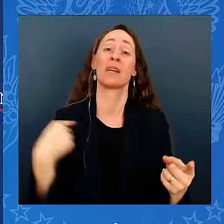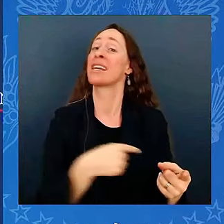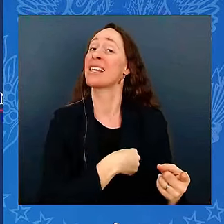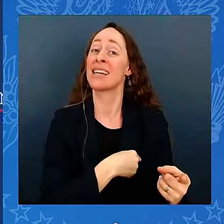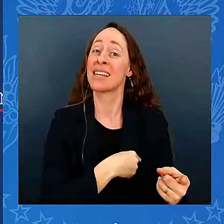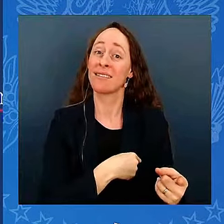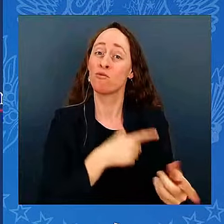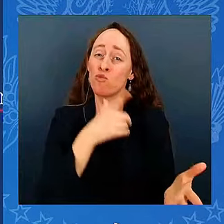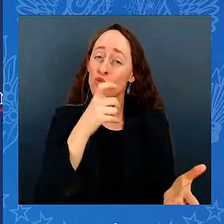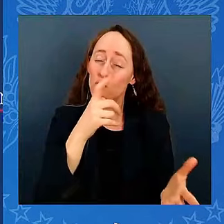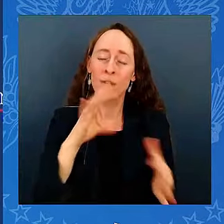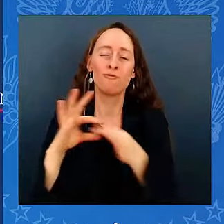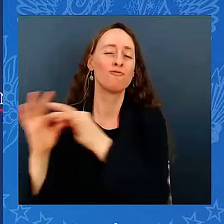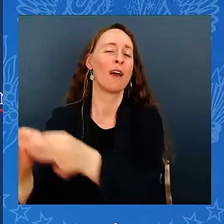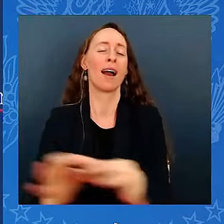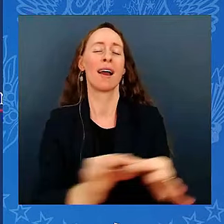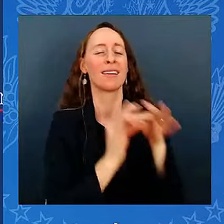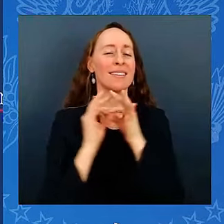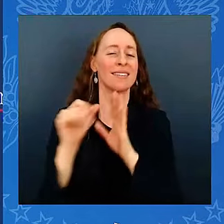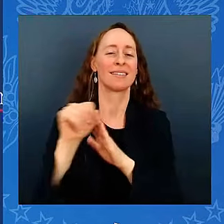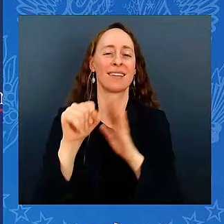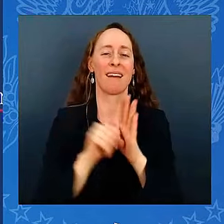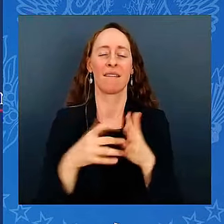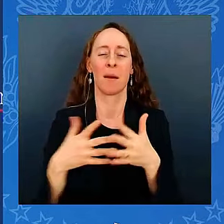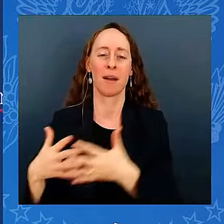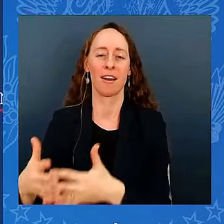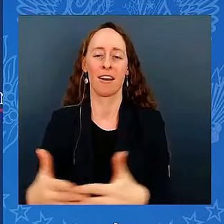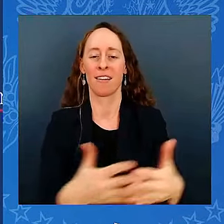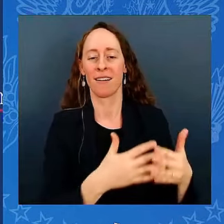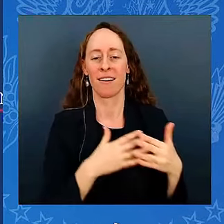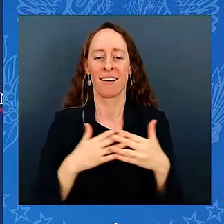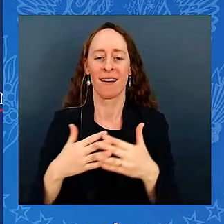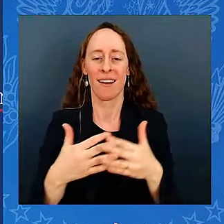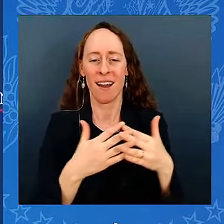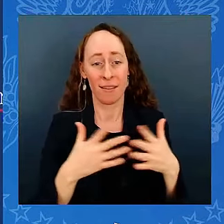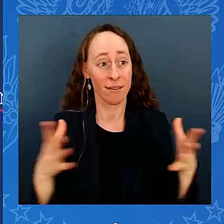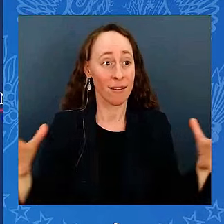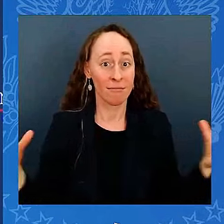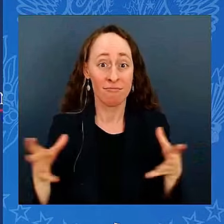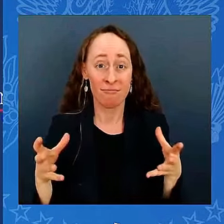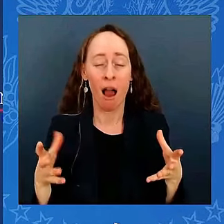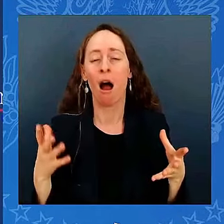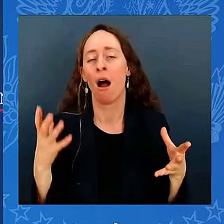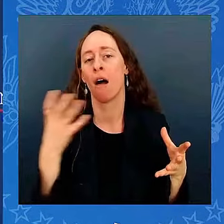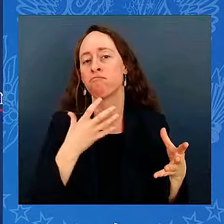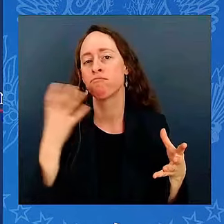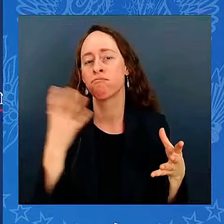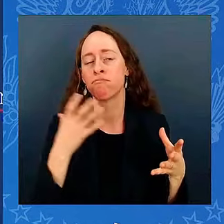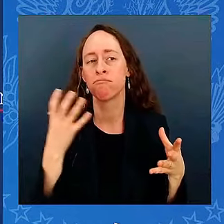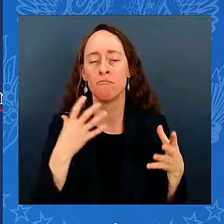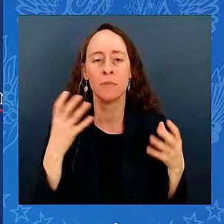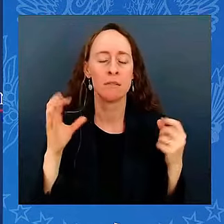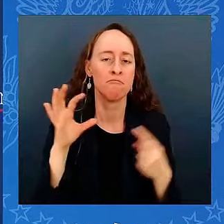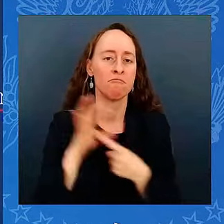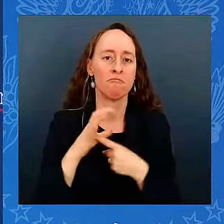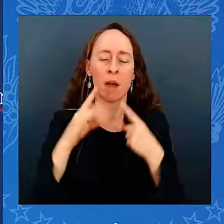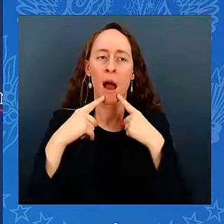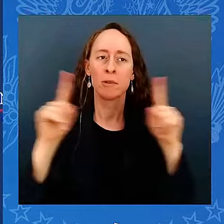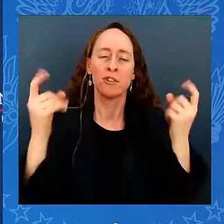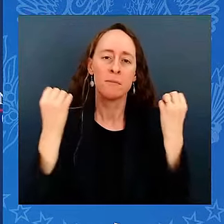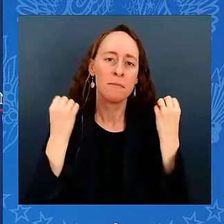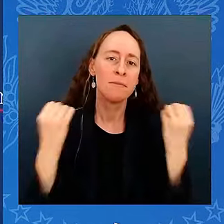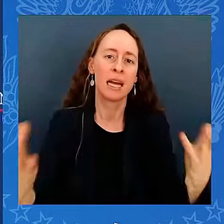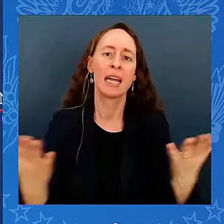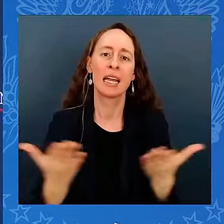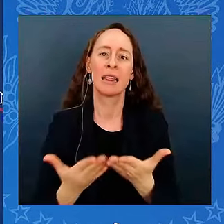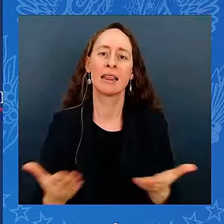we cannot do when we act together. So keep it up, folks. We need you badly. God bless you all, and may